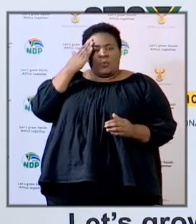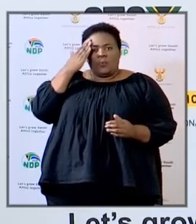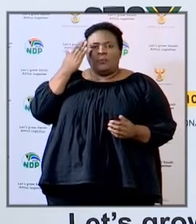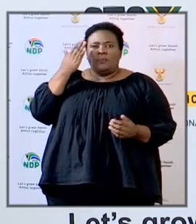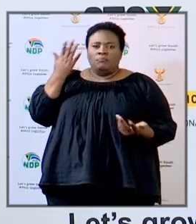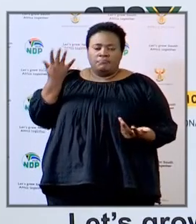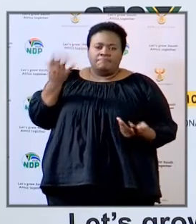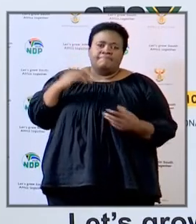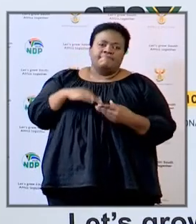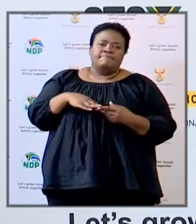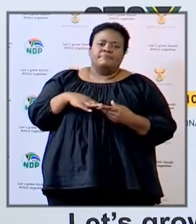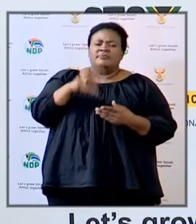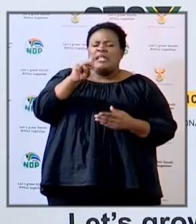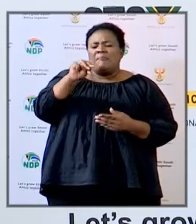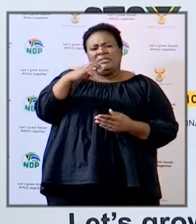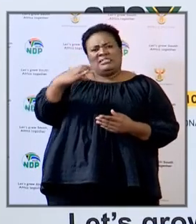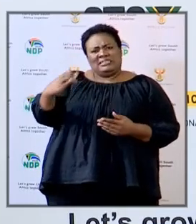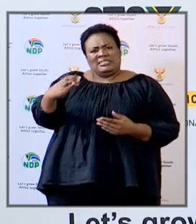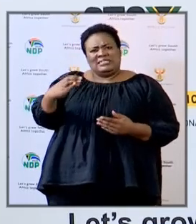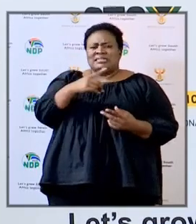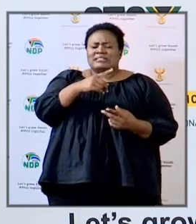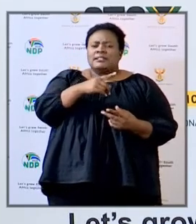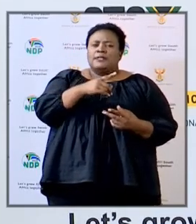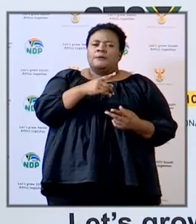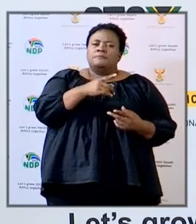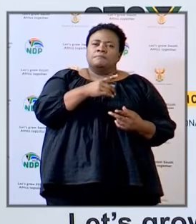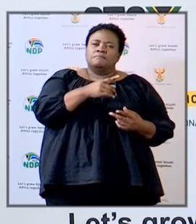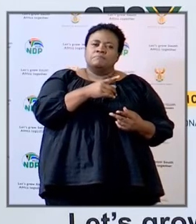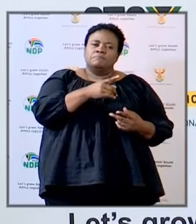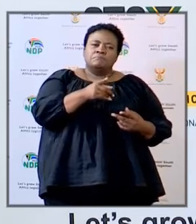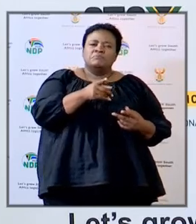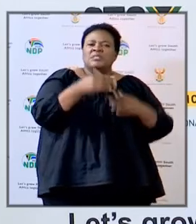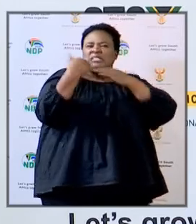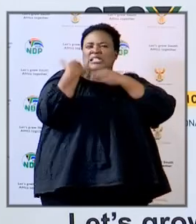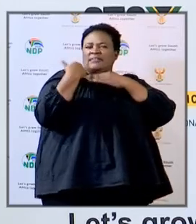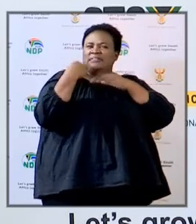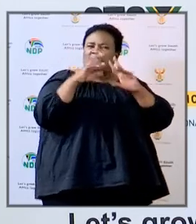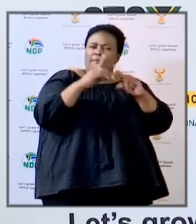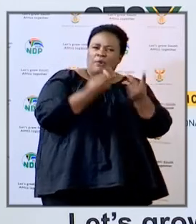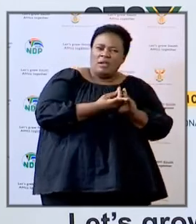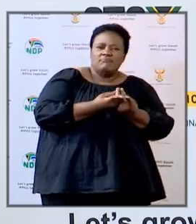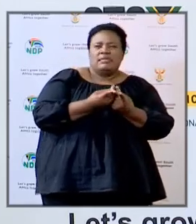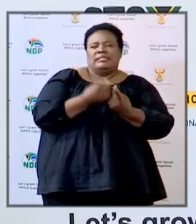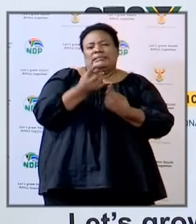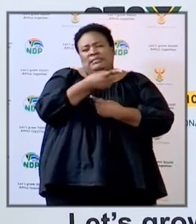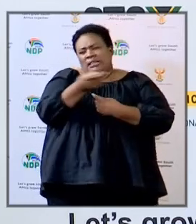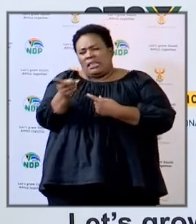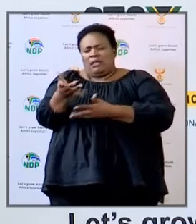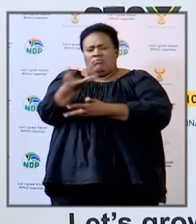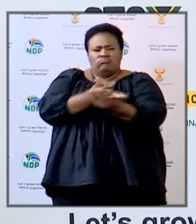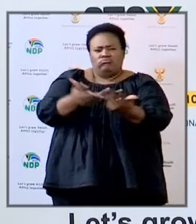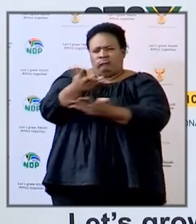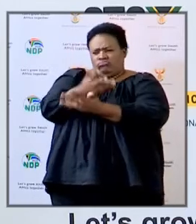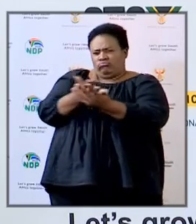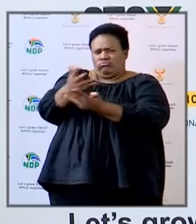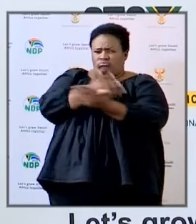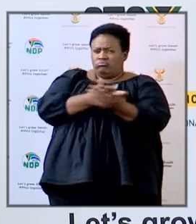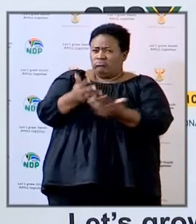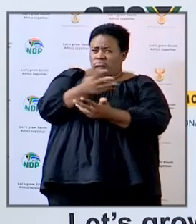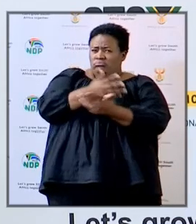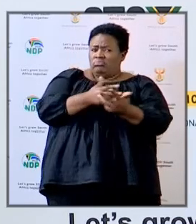so different MECs are interacting with their safety departments to see how they can